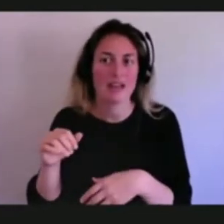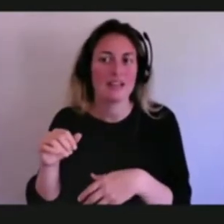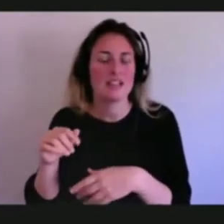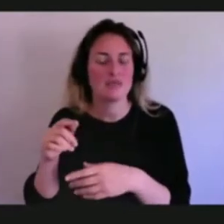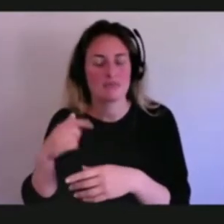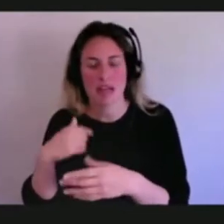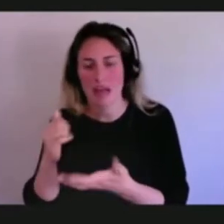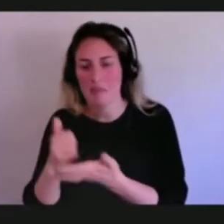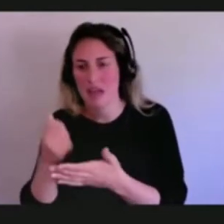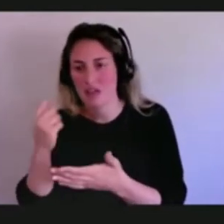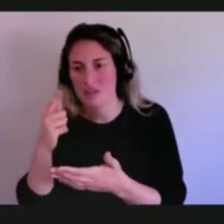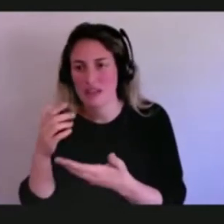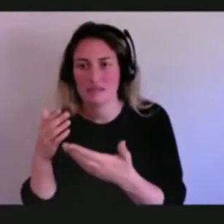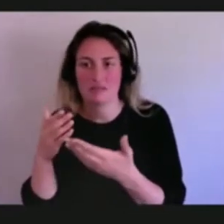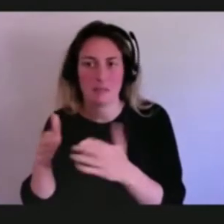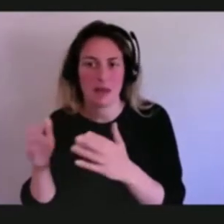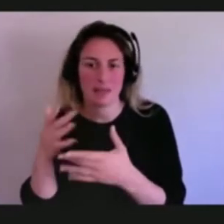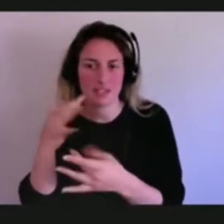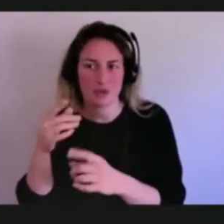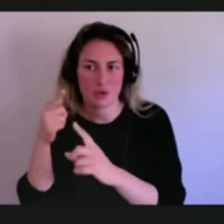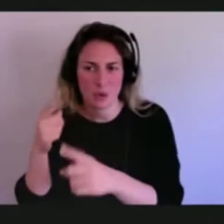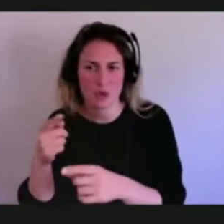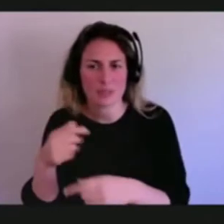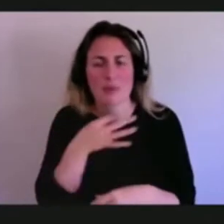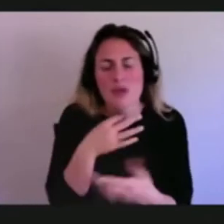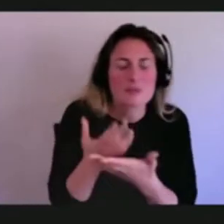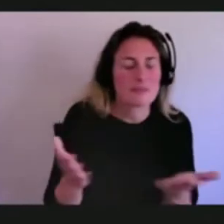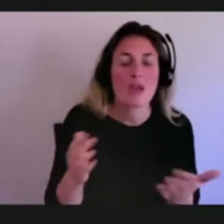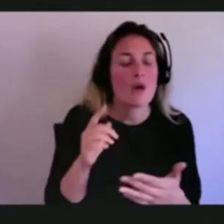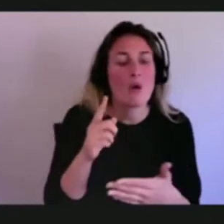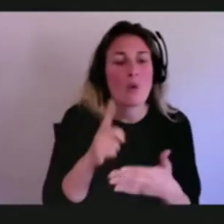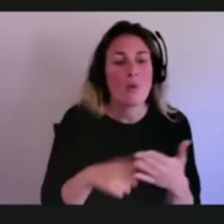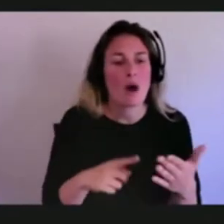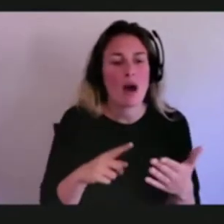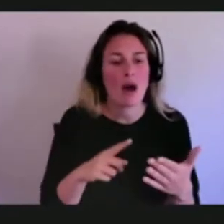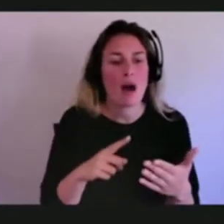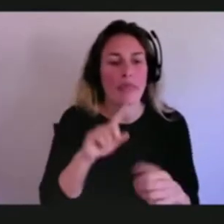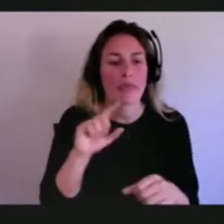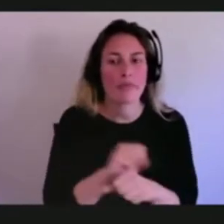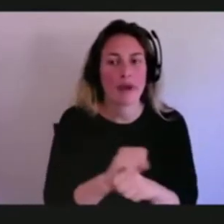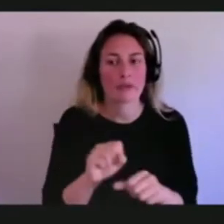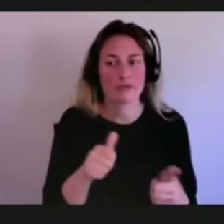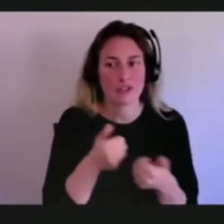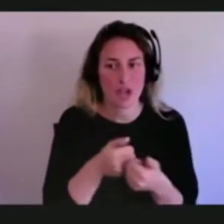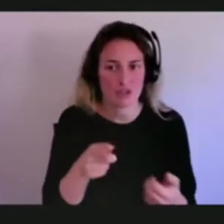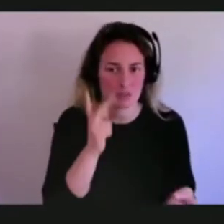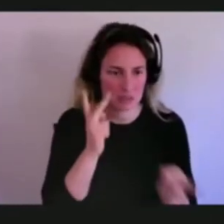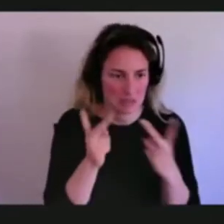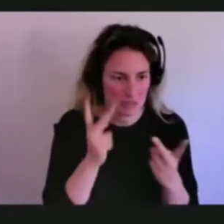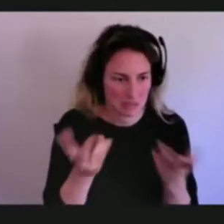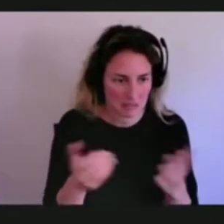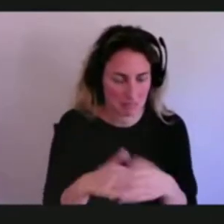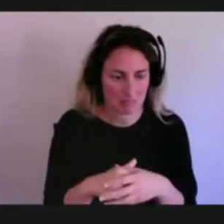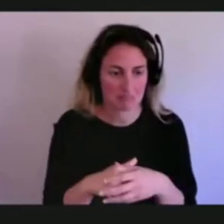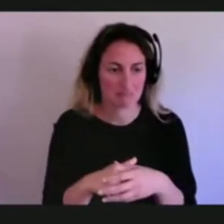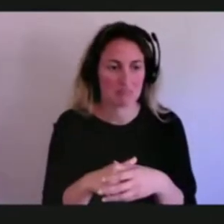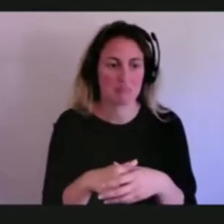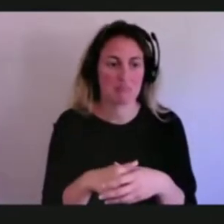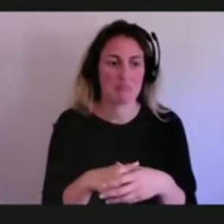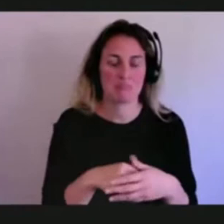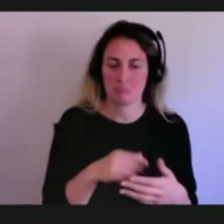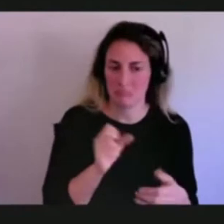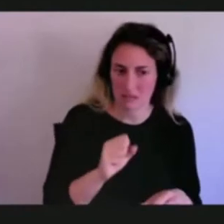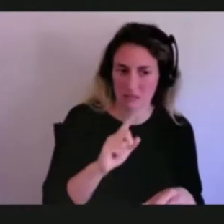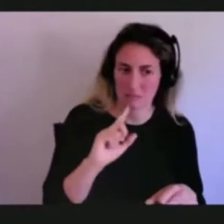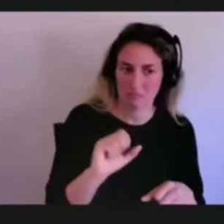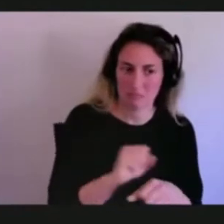challenges as well, but what are some of the practical challenges that you sort of say, yeah, the other side, you know, there are some practical challenges to it, but they're